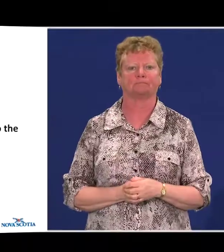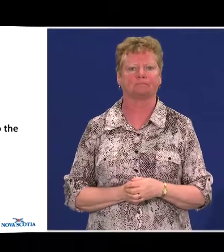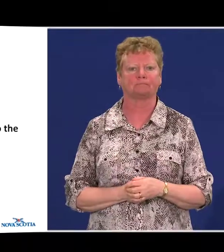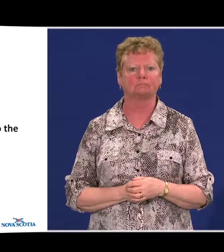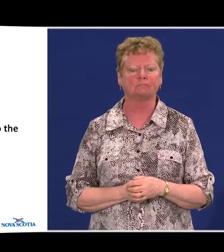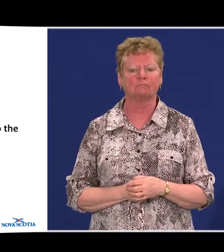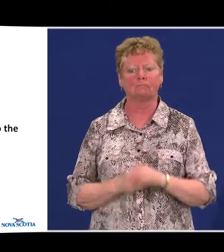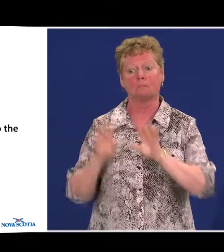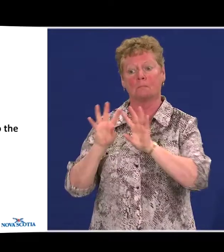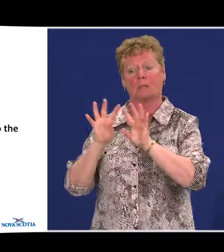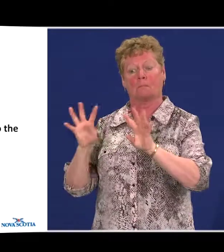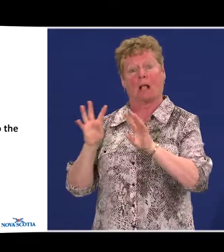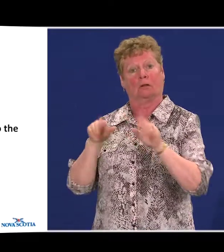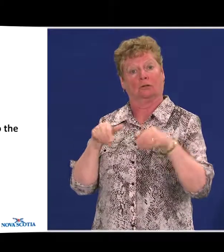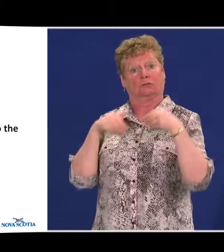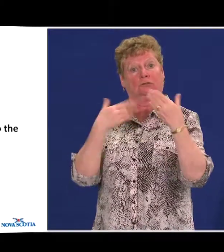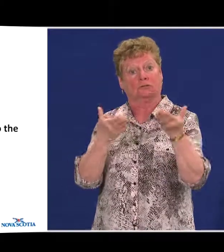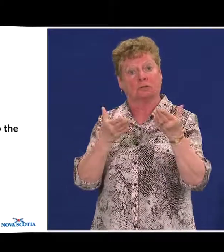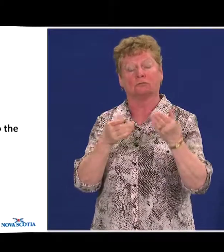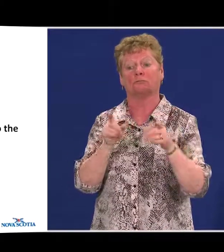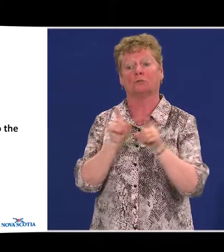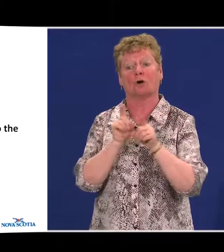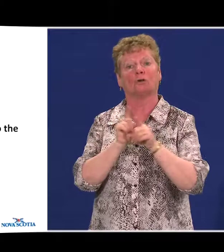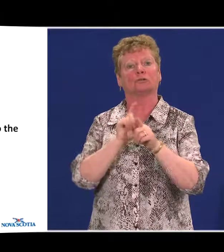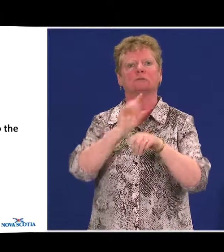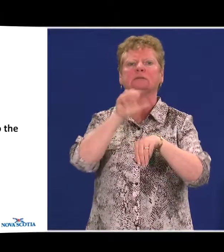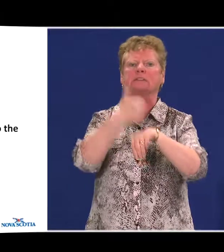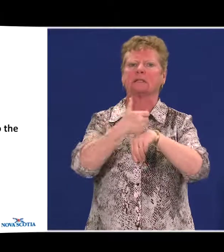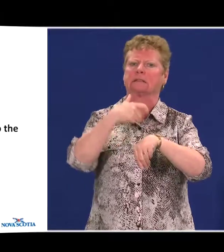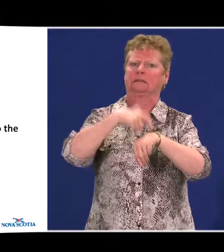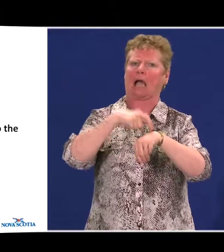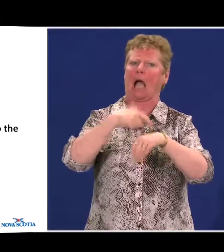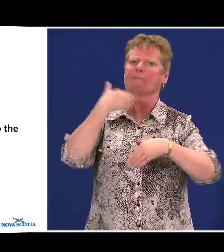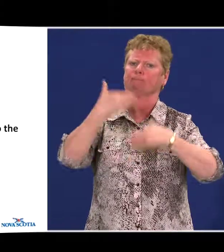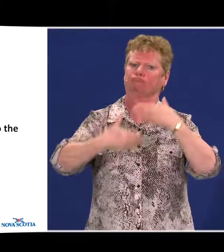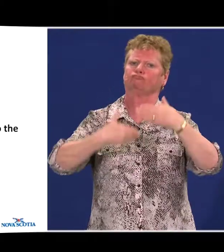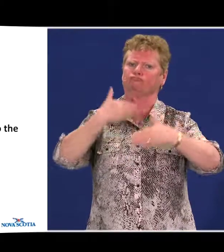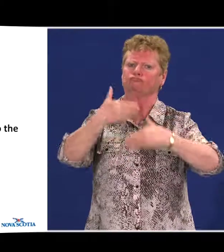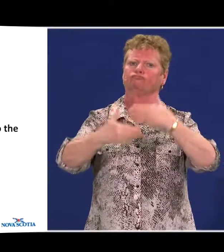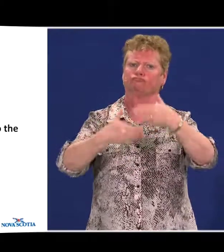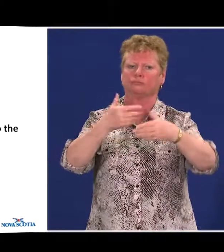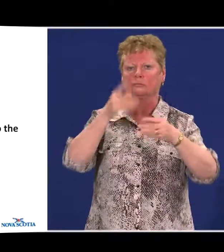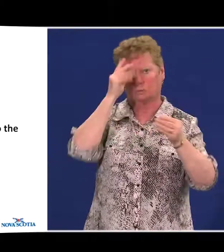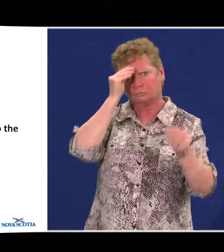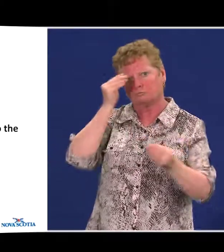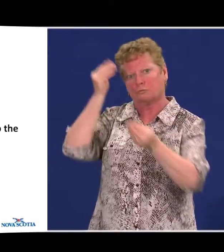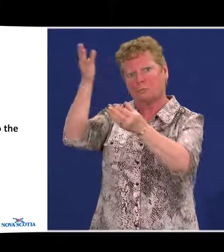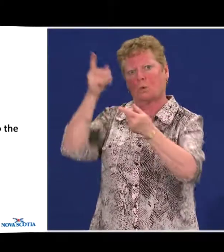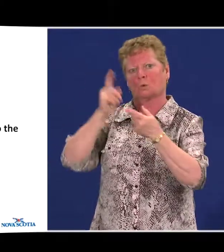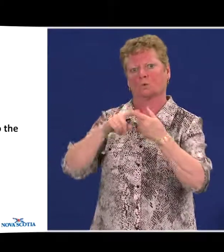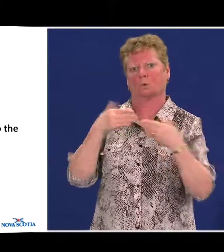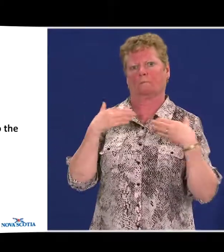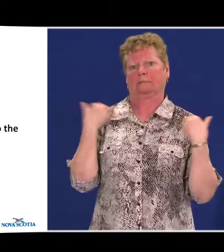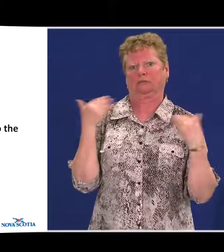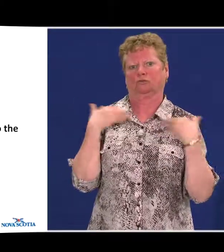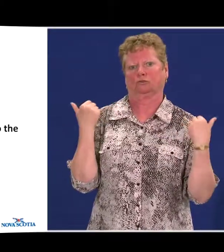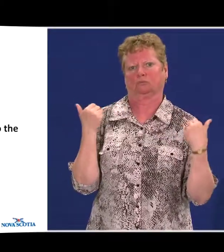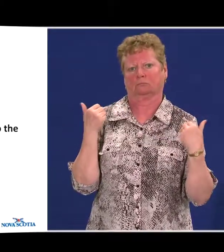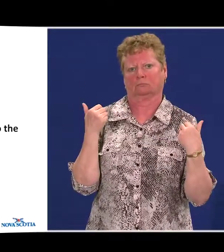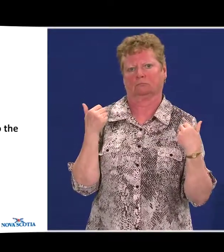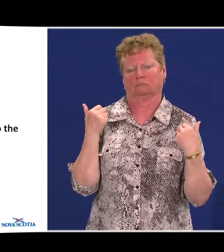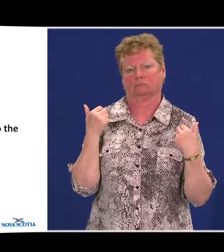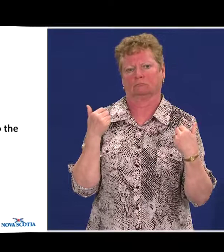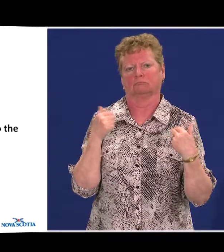The panel also recommends establishing realistic time frames for reporting to the minister in terms of